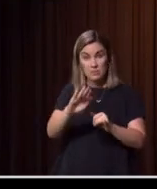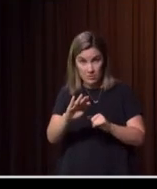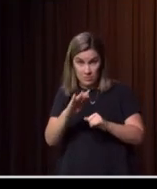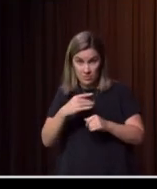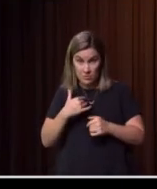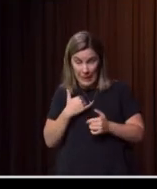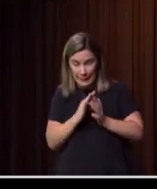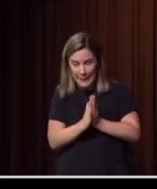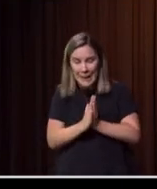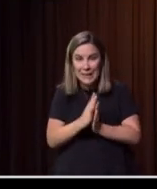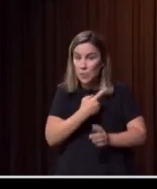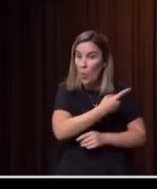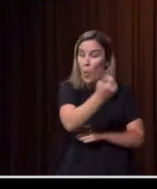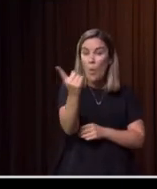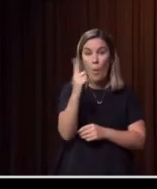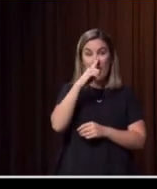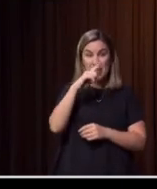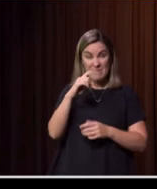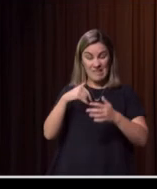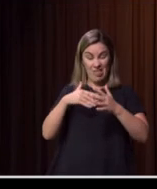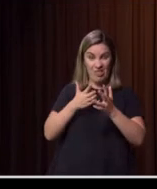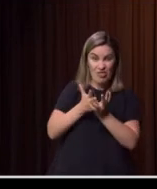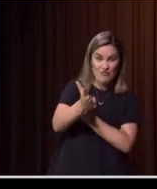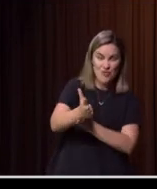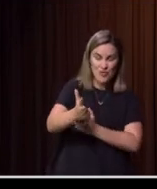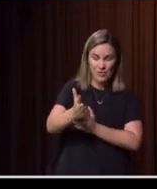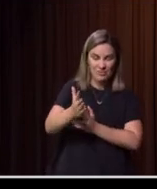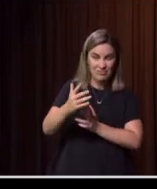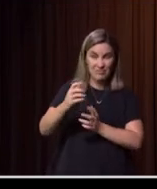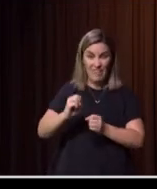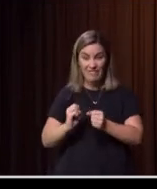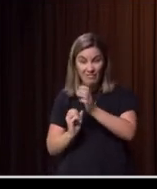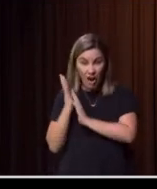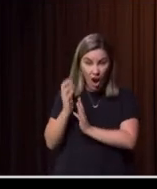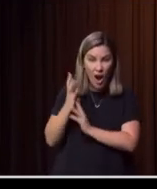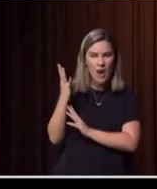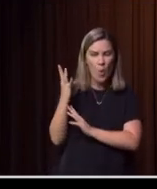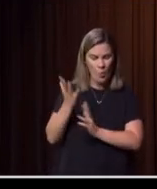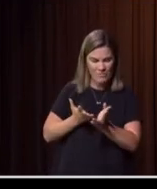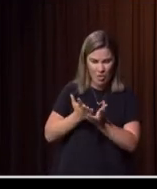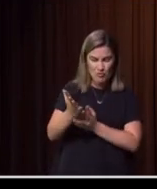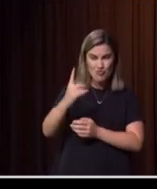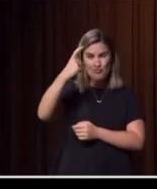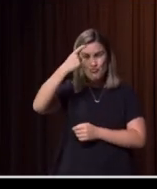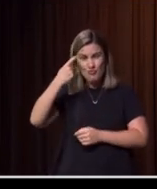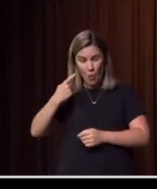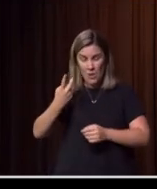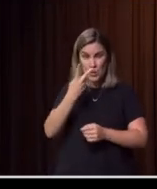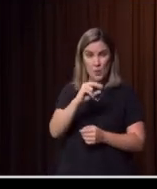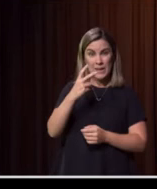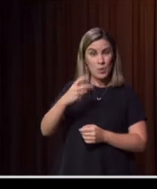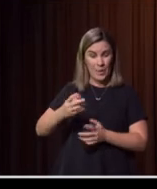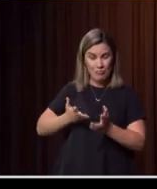these far affected communities in this year of such challenge and uncertainty, trauma, tragedy,